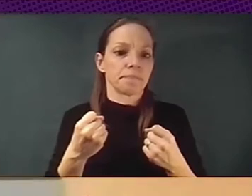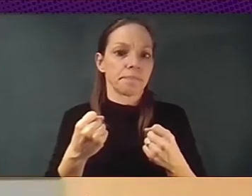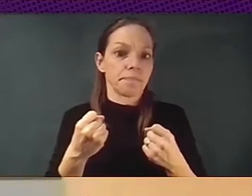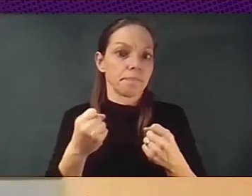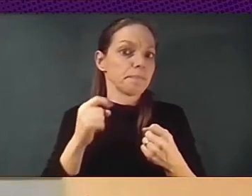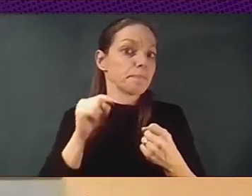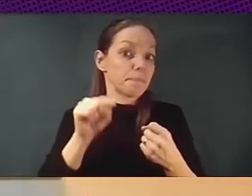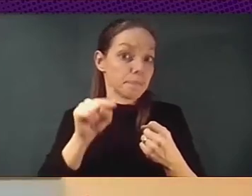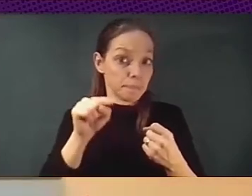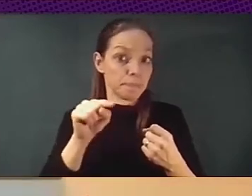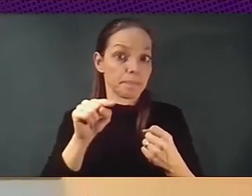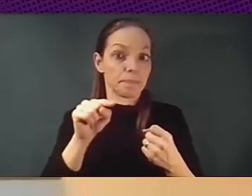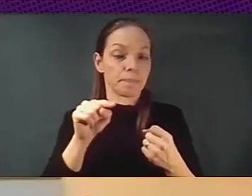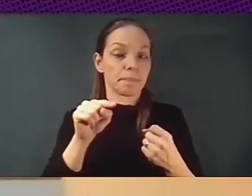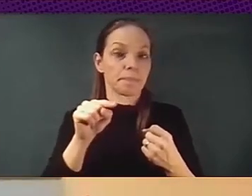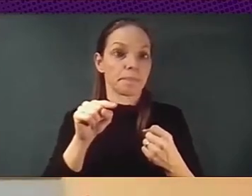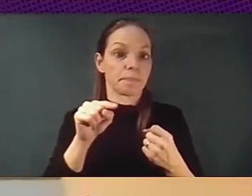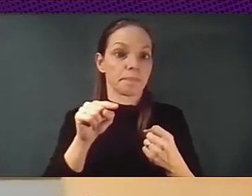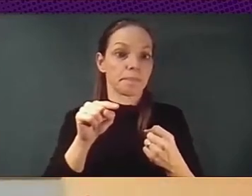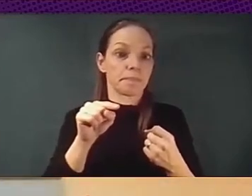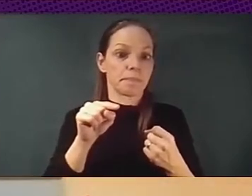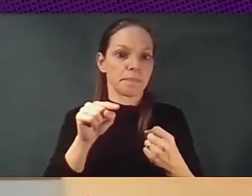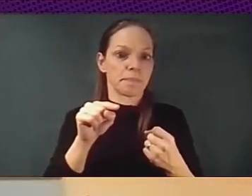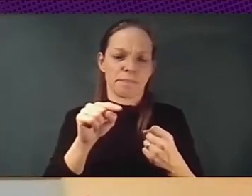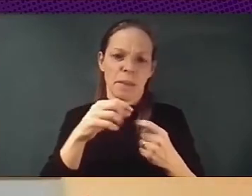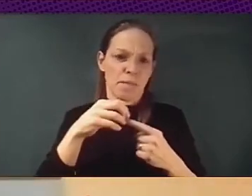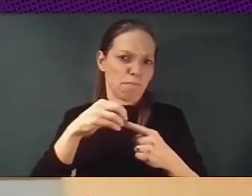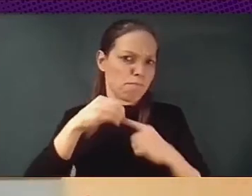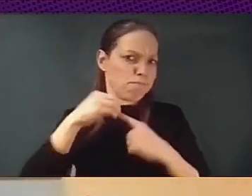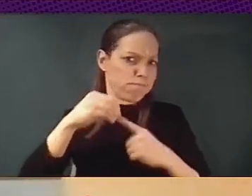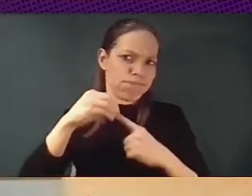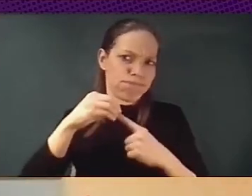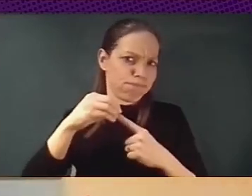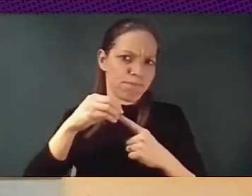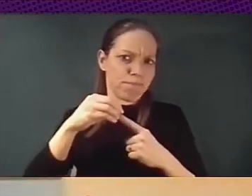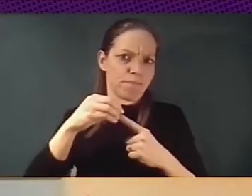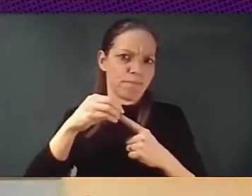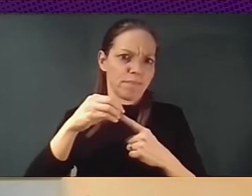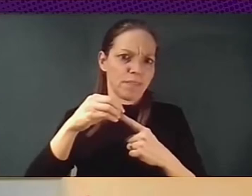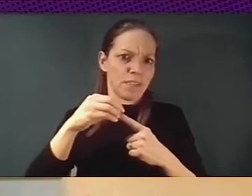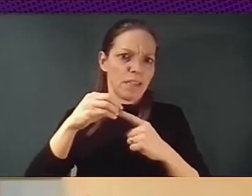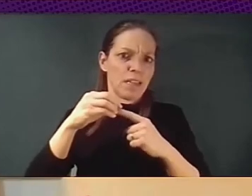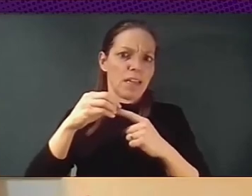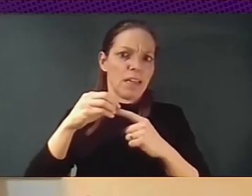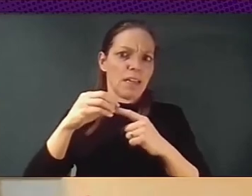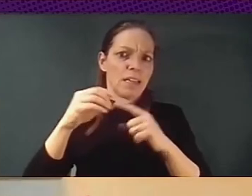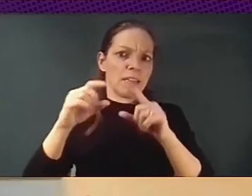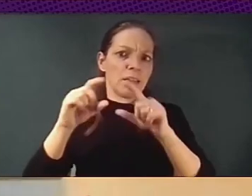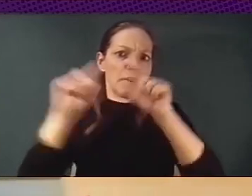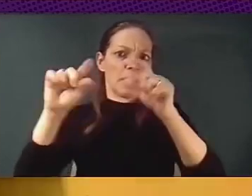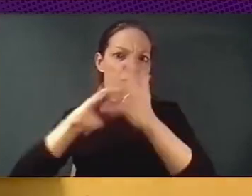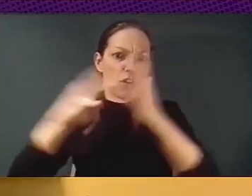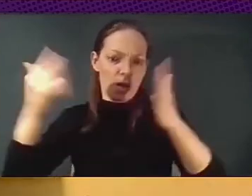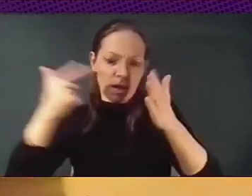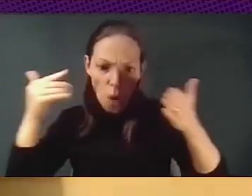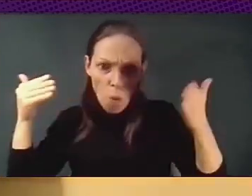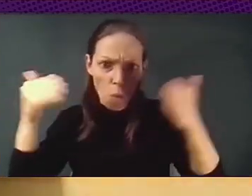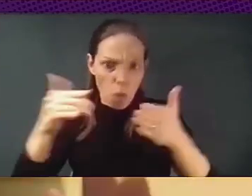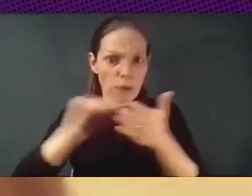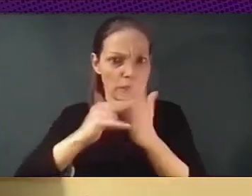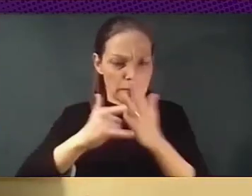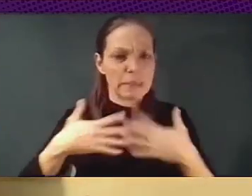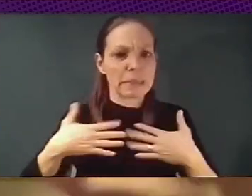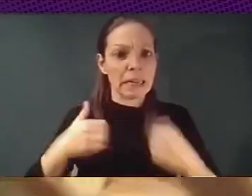identity and the personal data is already gone. And now we have the question of who is going to control the digital money. And we have this